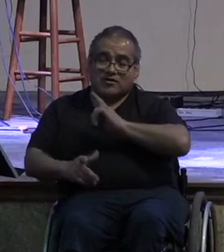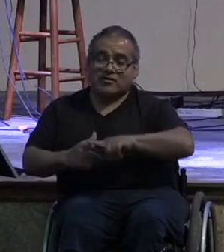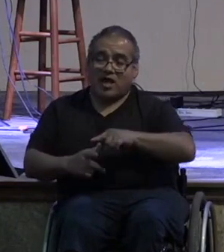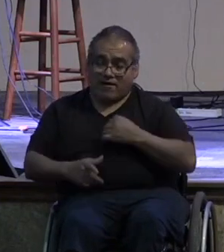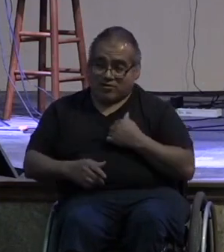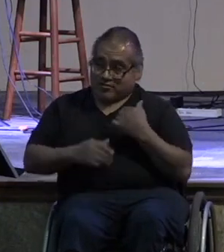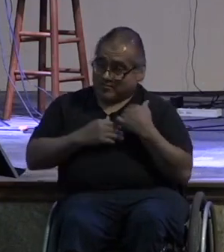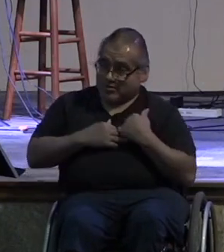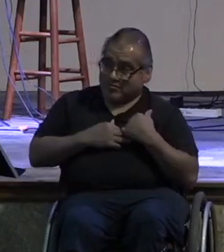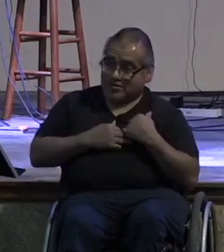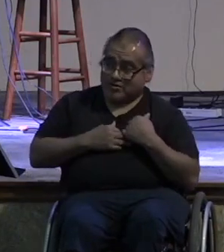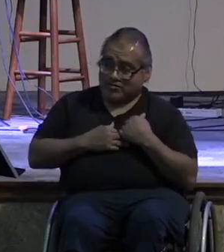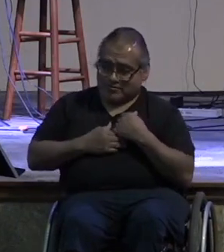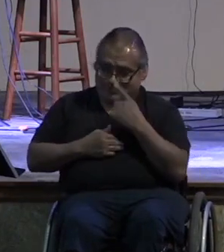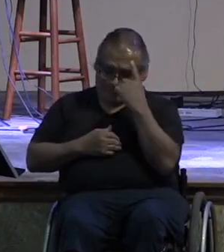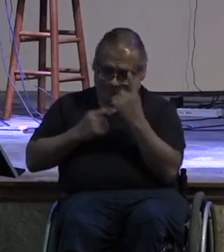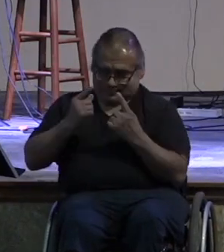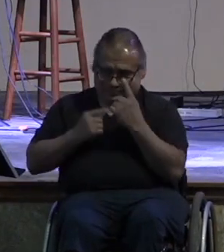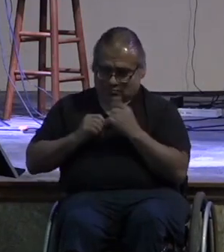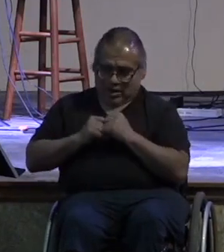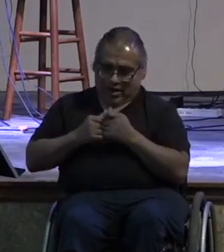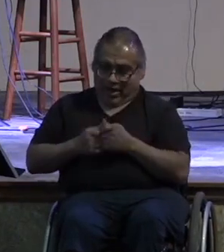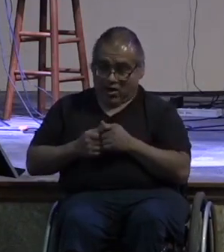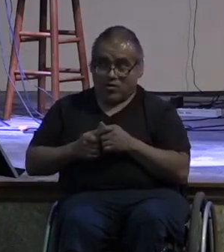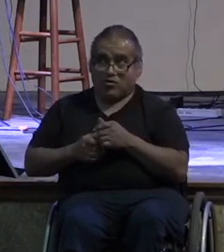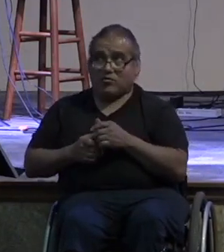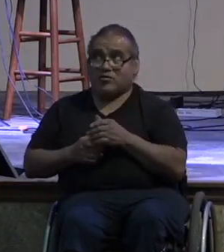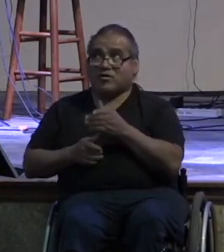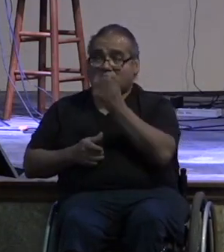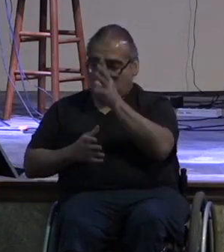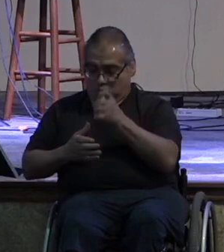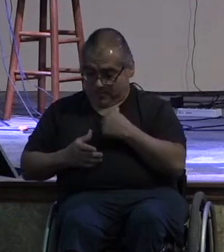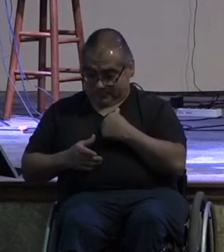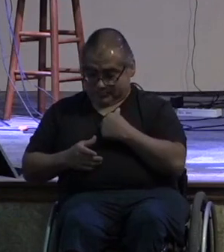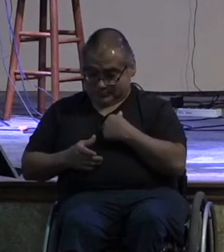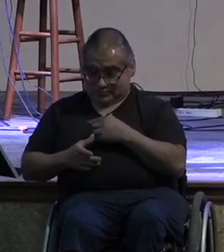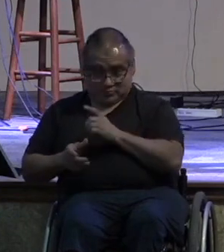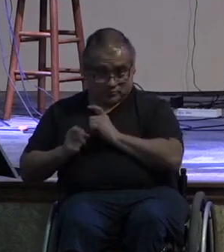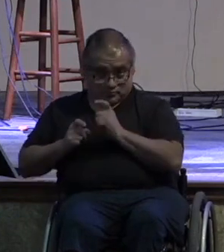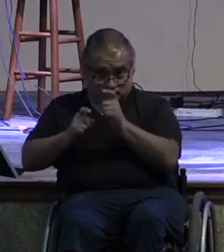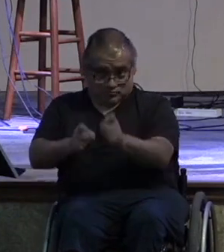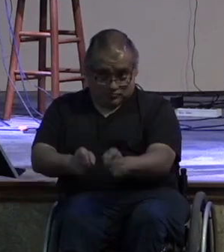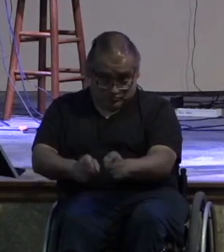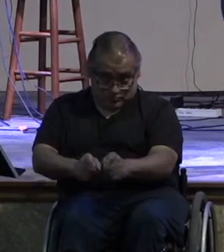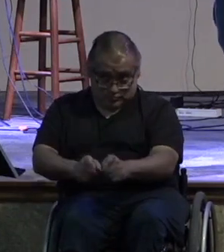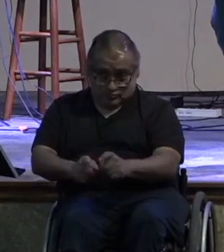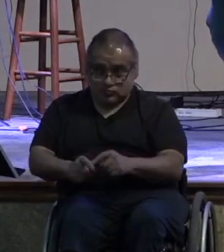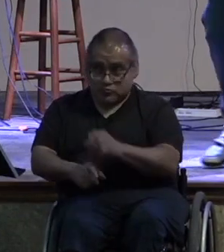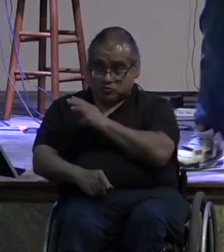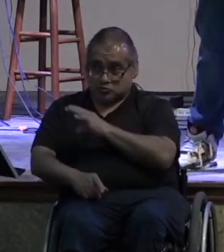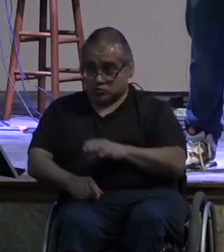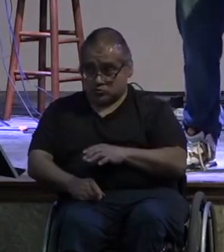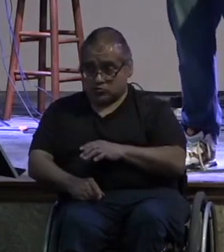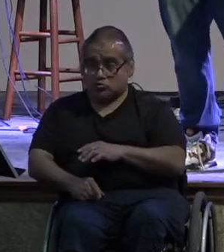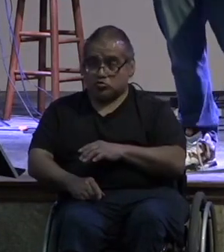responsibility right in first corinthians paul goes into great detail about how our spiritual gifts pair with one another he uses the